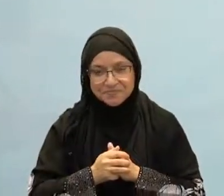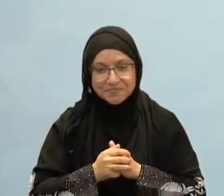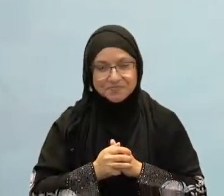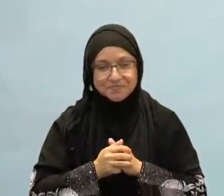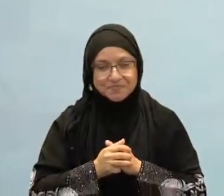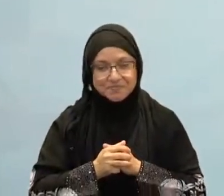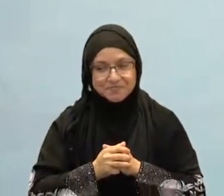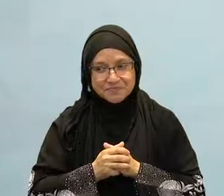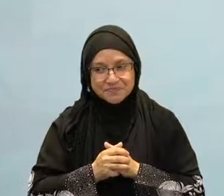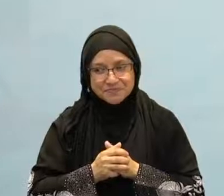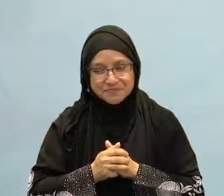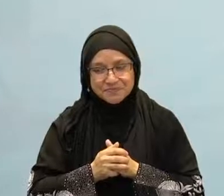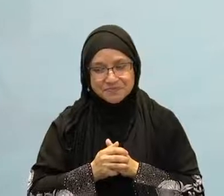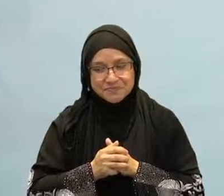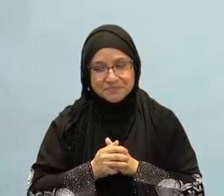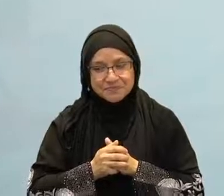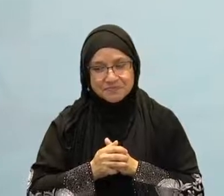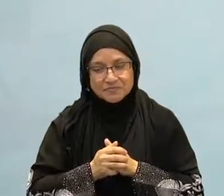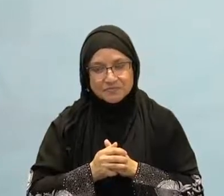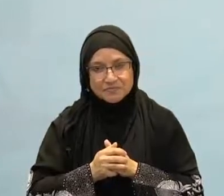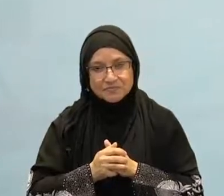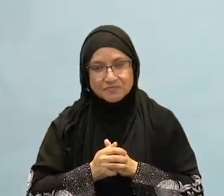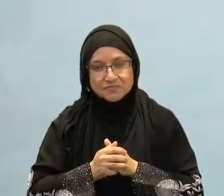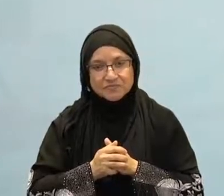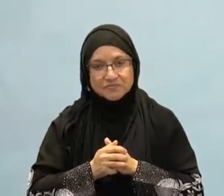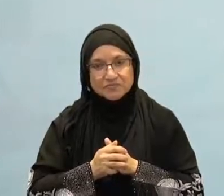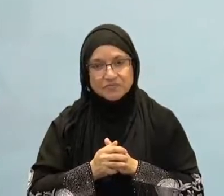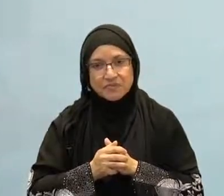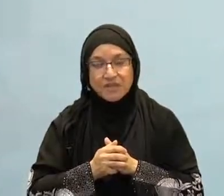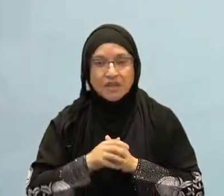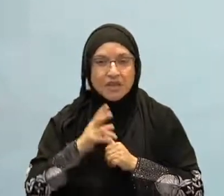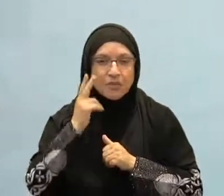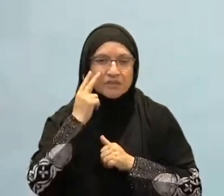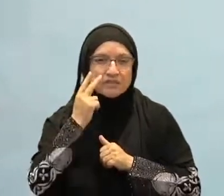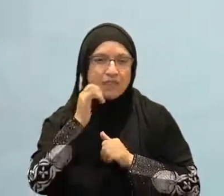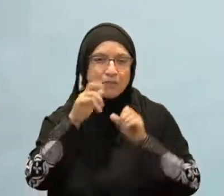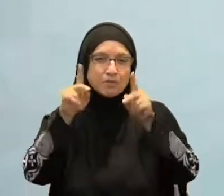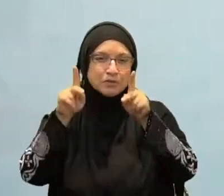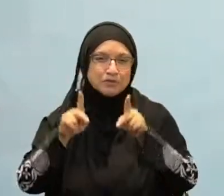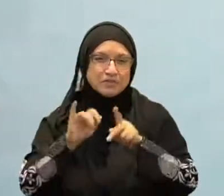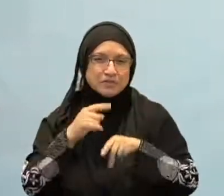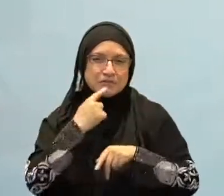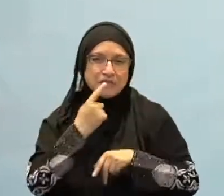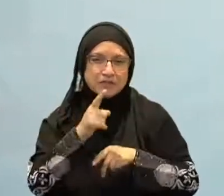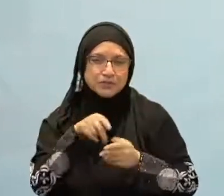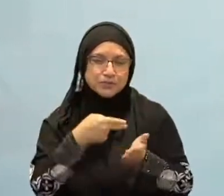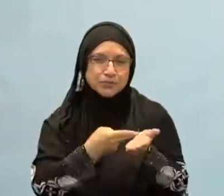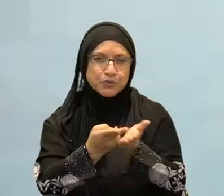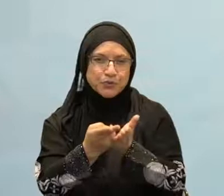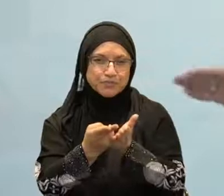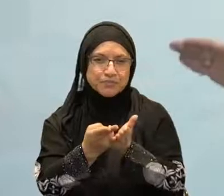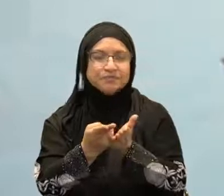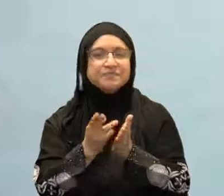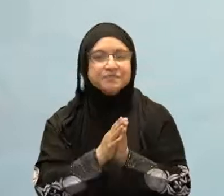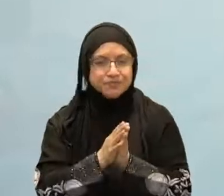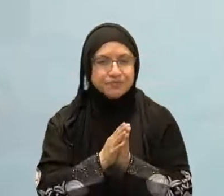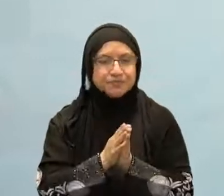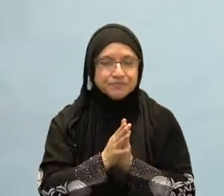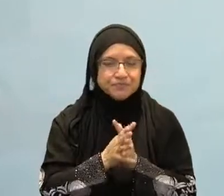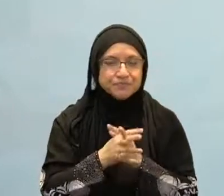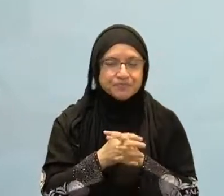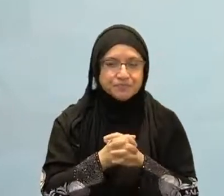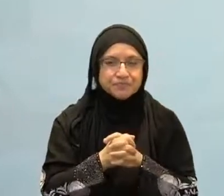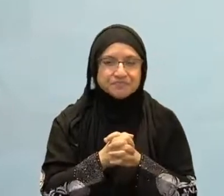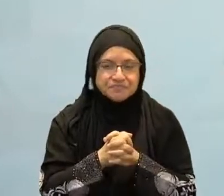A person has not told the truth. They have lied when they claim to love me. But when the night comes, he sleeps on my